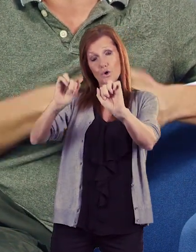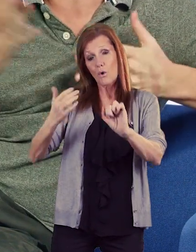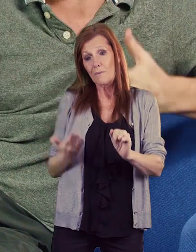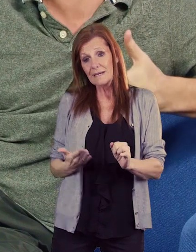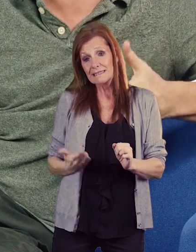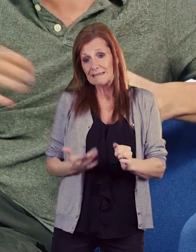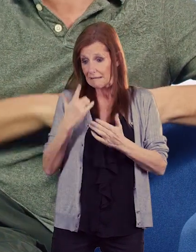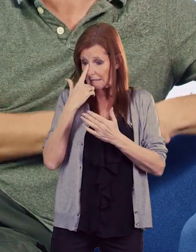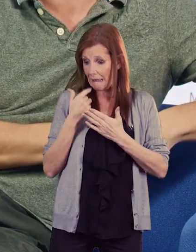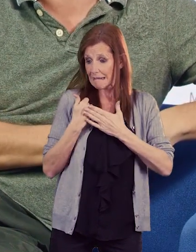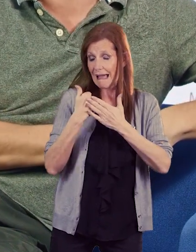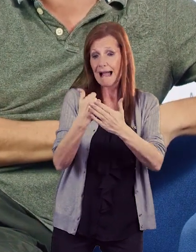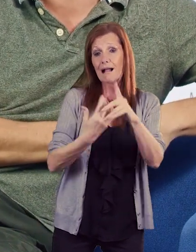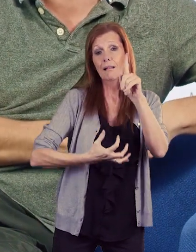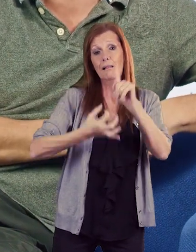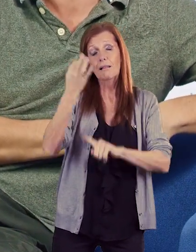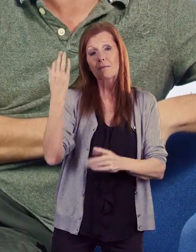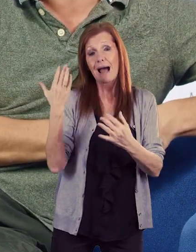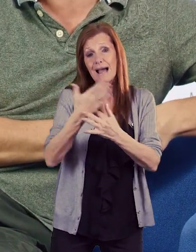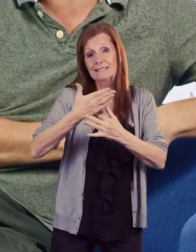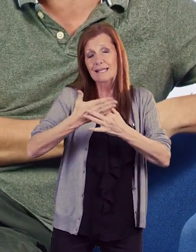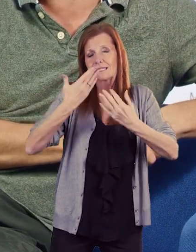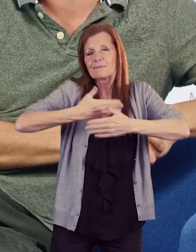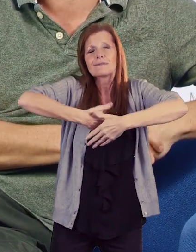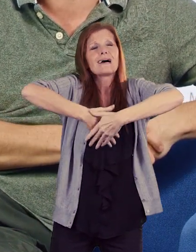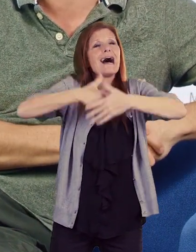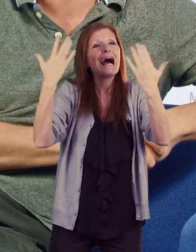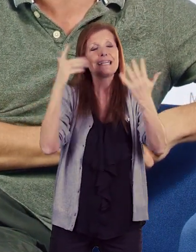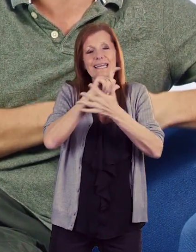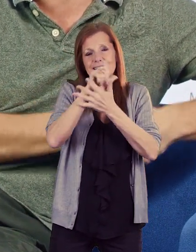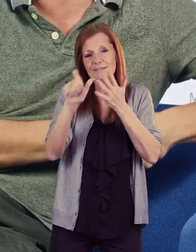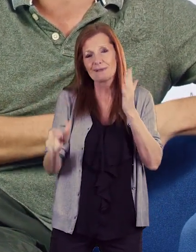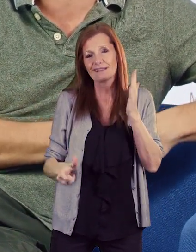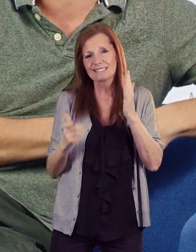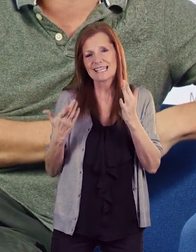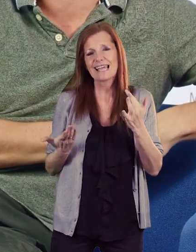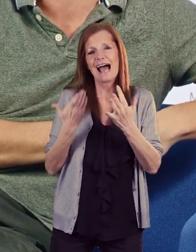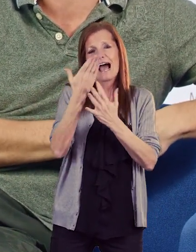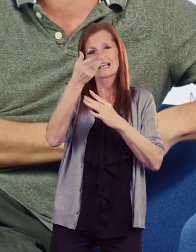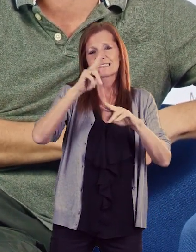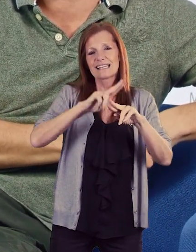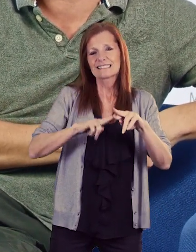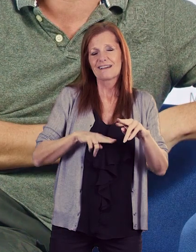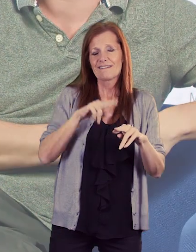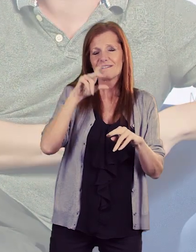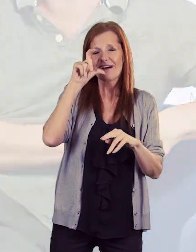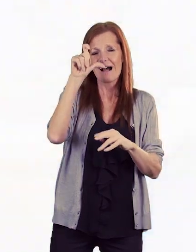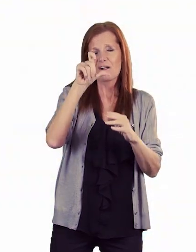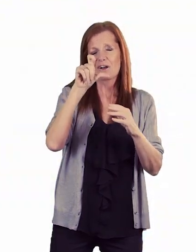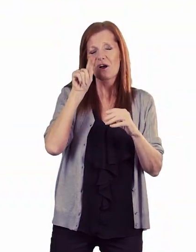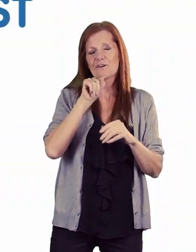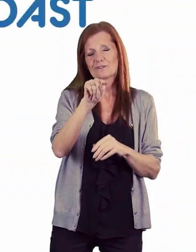could help accessibility for someone with any type of disability please go to accessfilecoast.co.uk